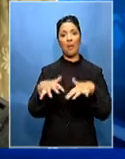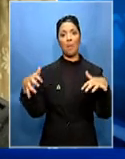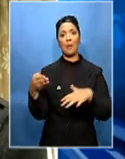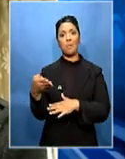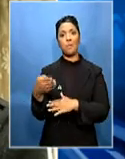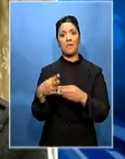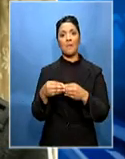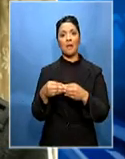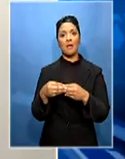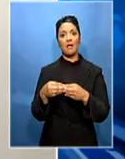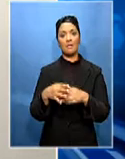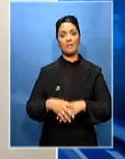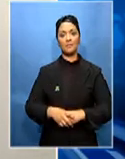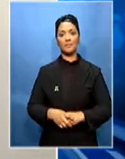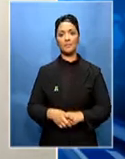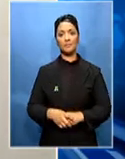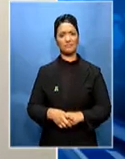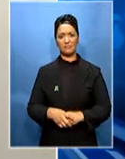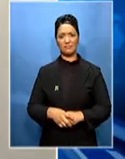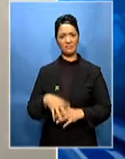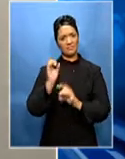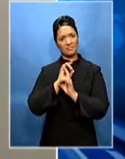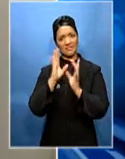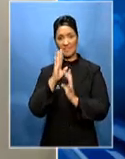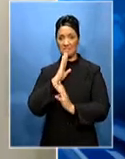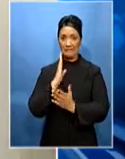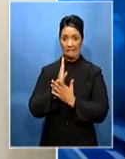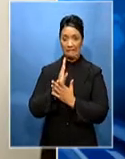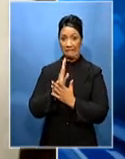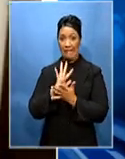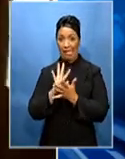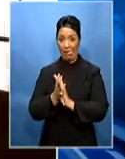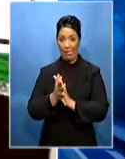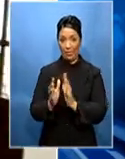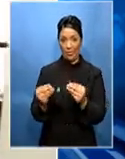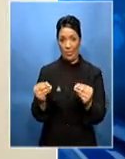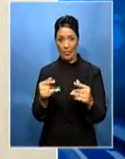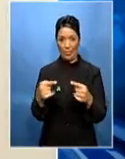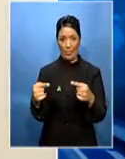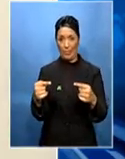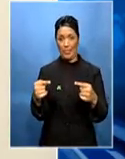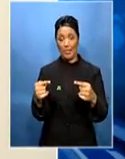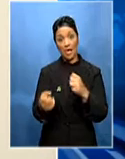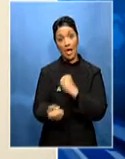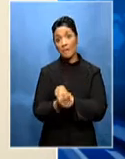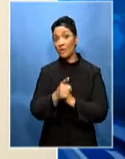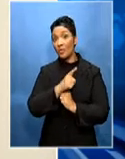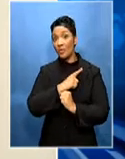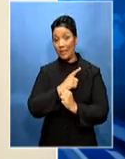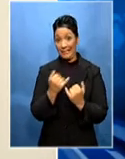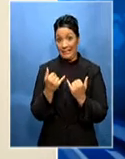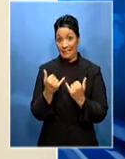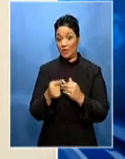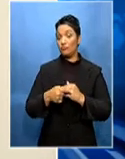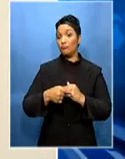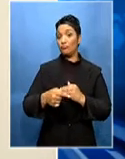the PAC. It's not clear just how much damage this internal wrangle has caused the party, especially as it